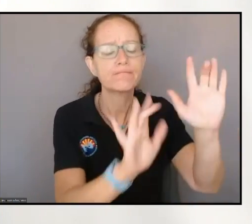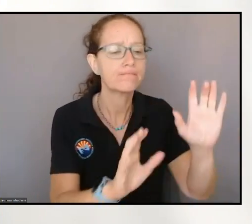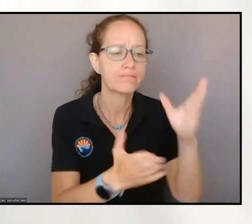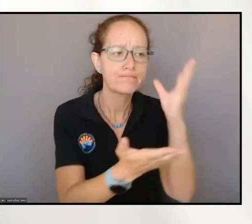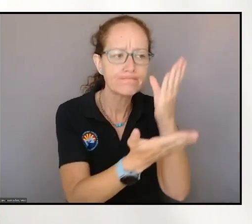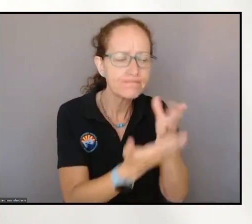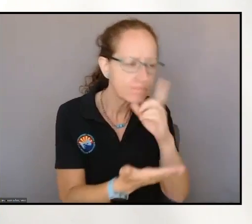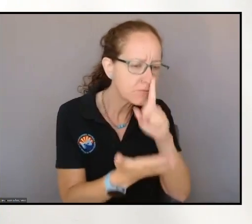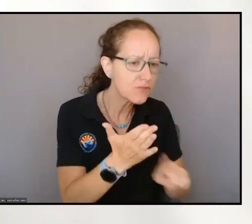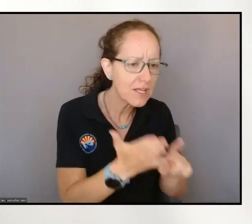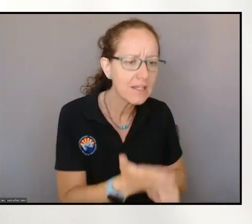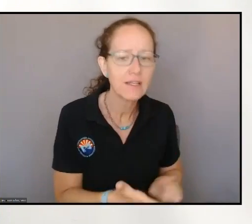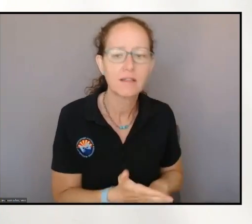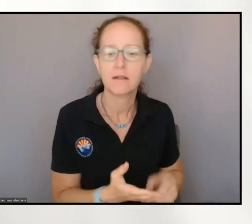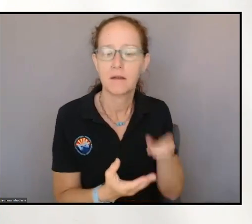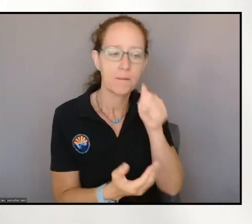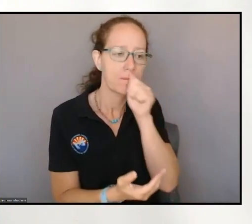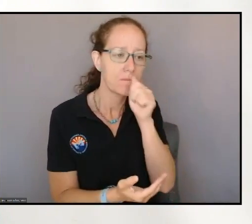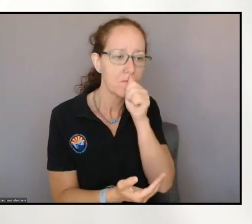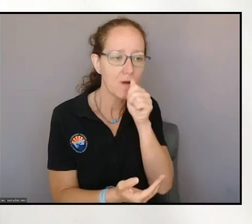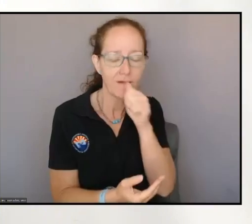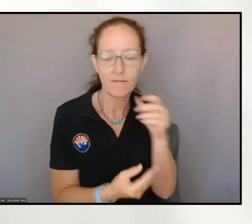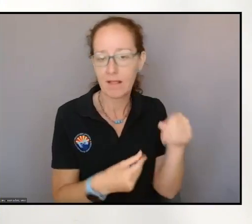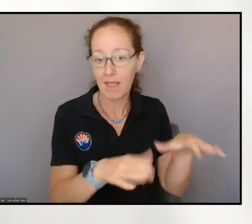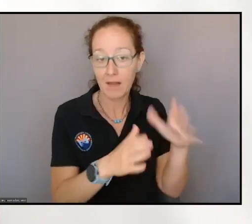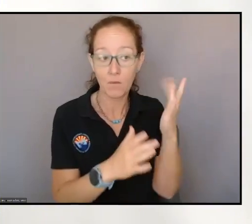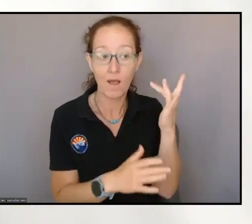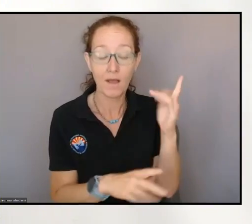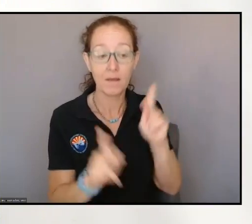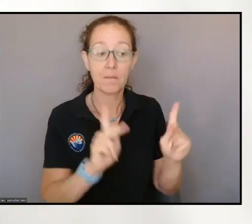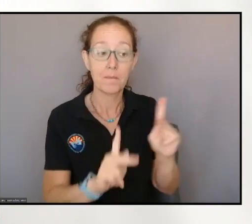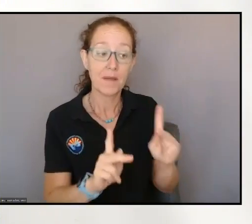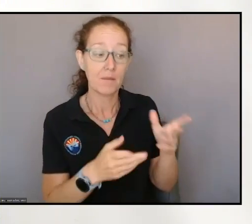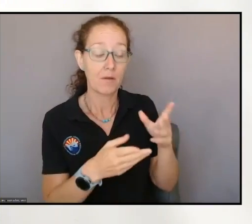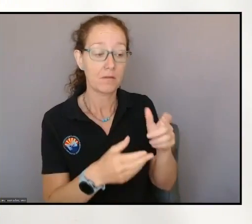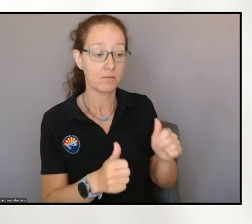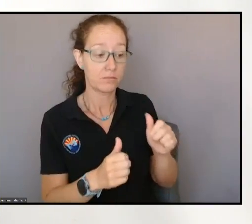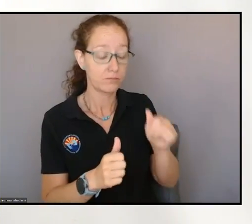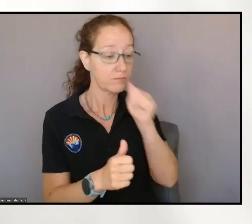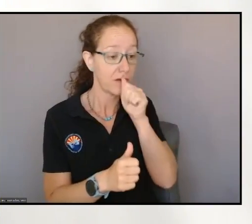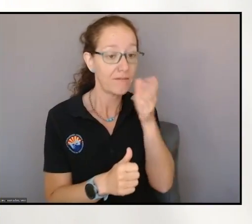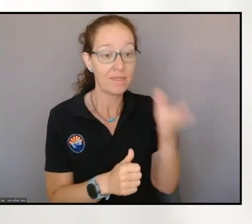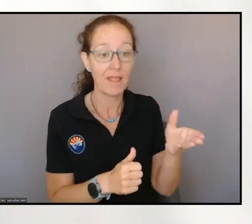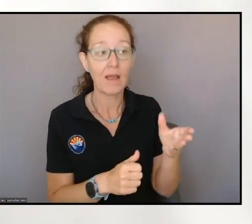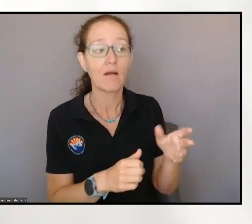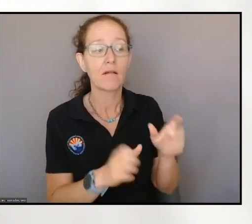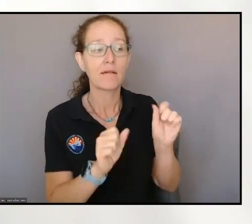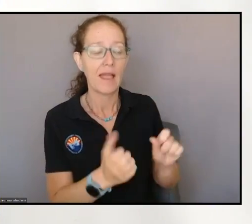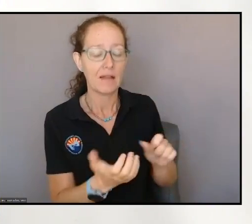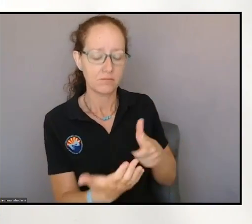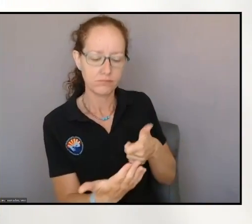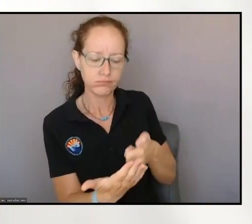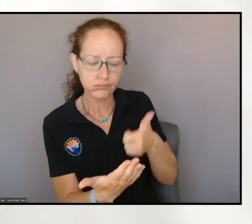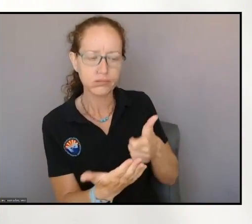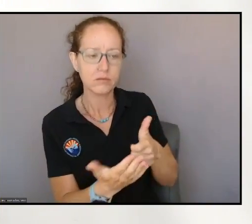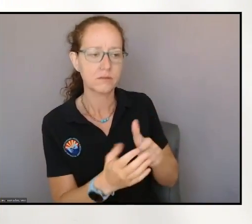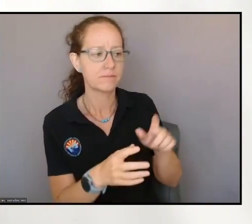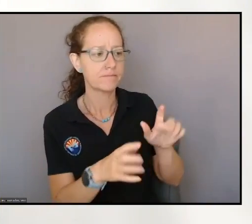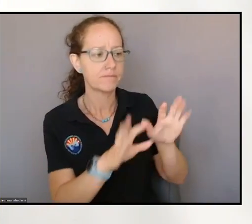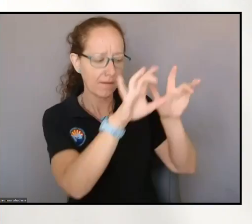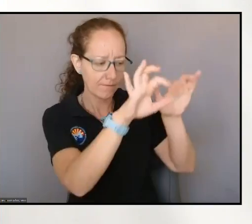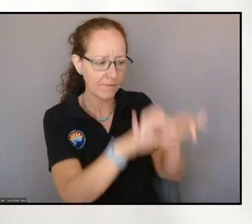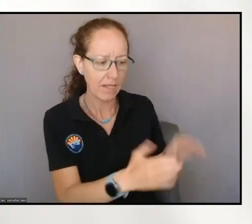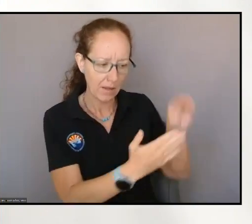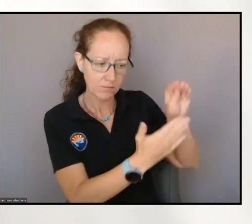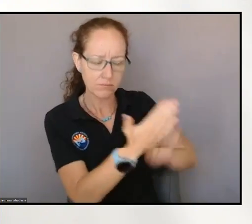land stuff that was submitted by the QR code for suppression repair. Starting to build a fairly good plan for that. So in the future,